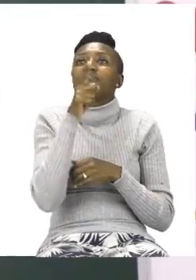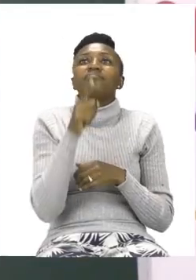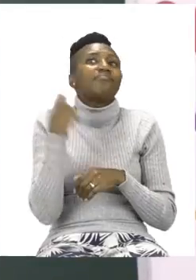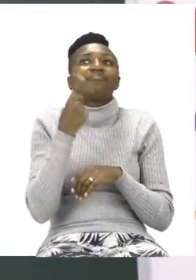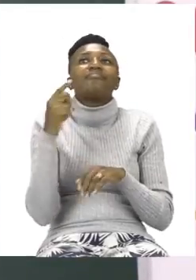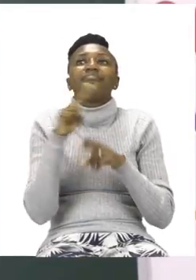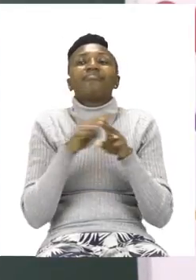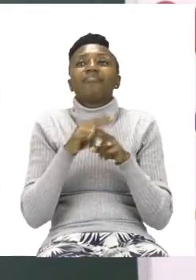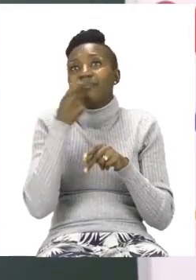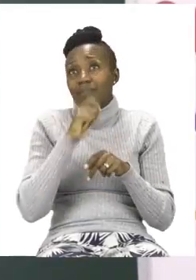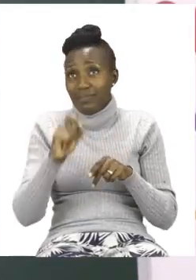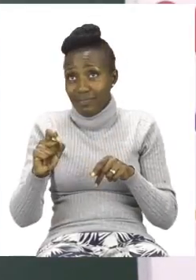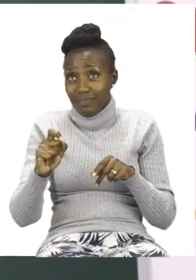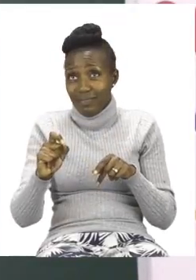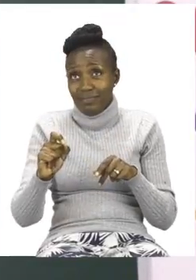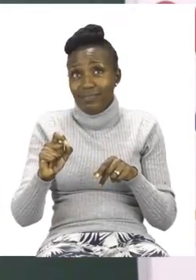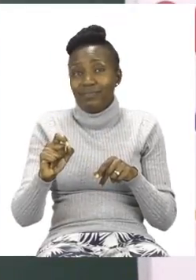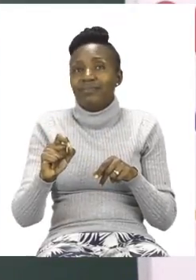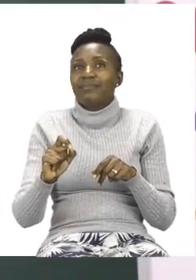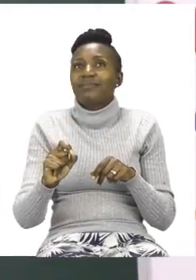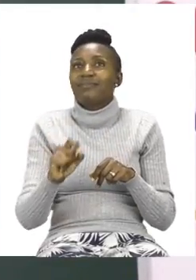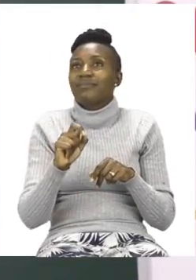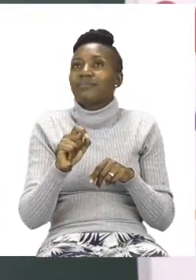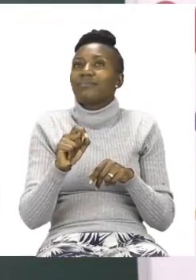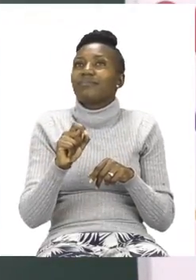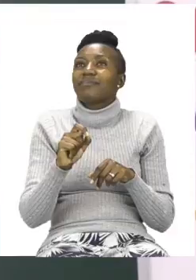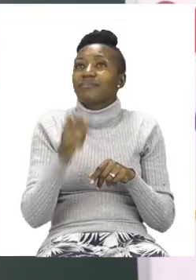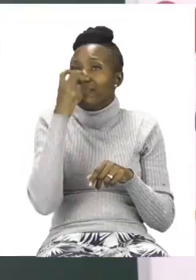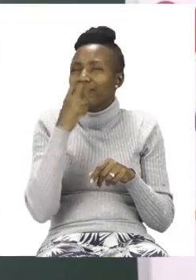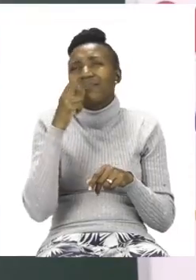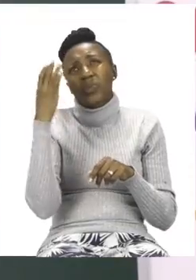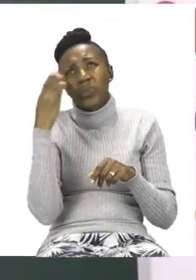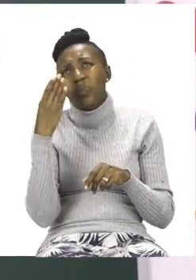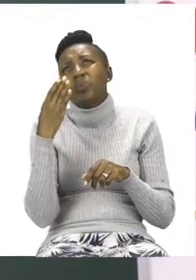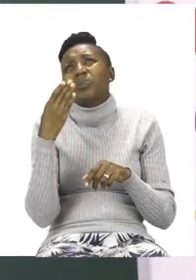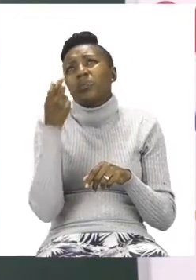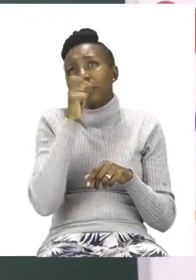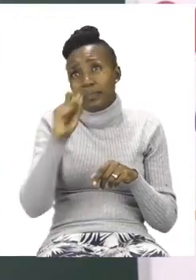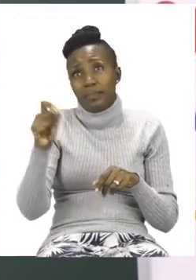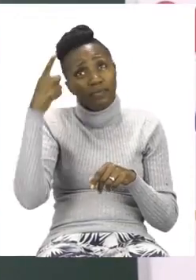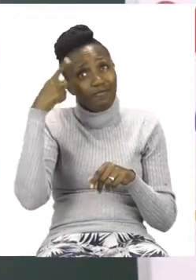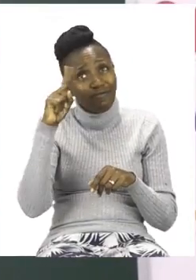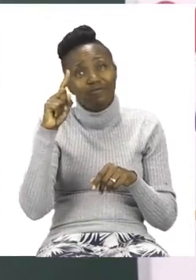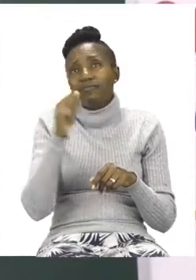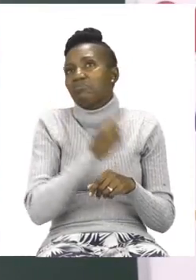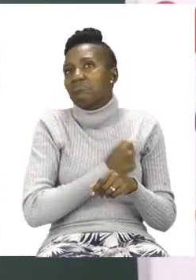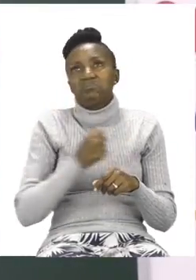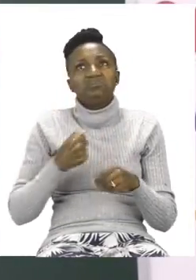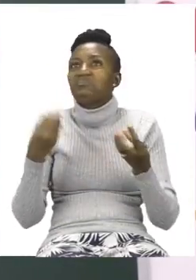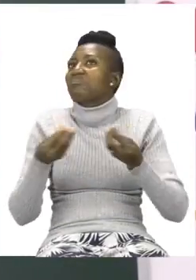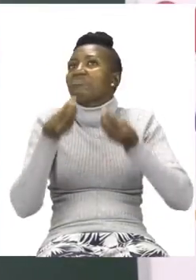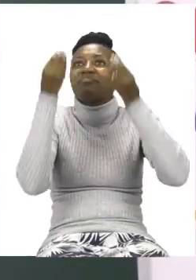pencils, which is okay. But a pen is for an adult. So even though it's not dangerous, it's not for you to